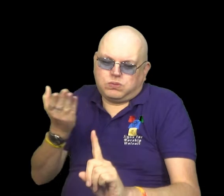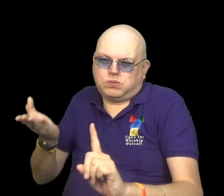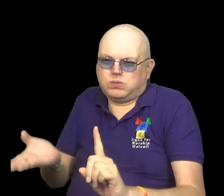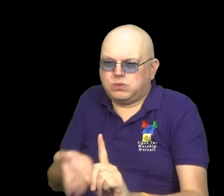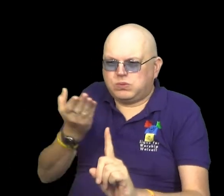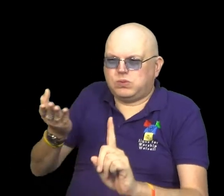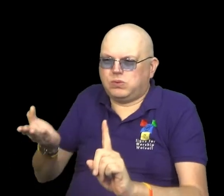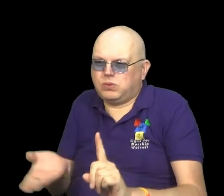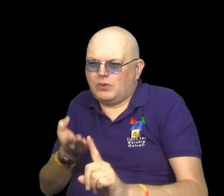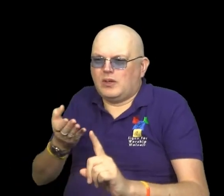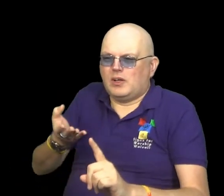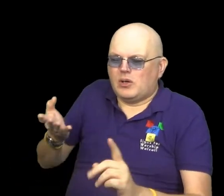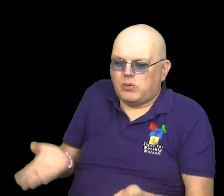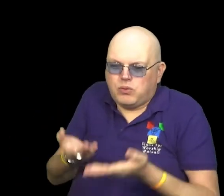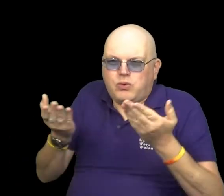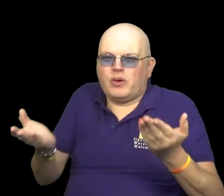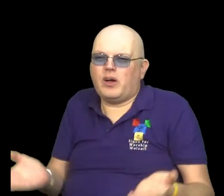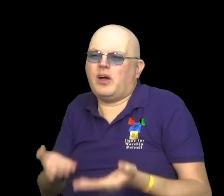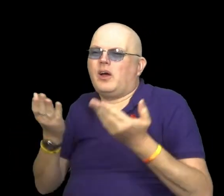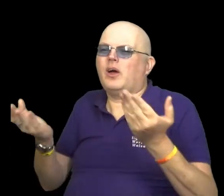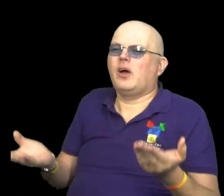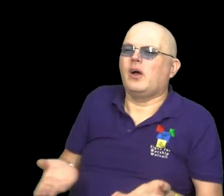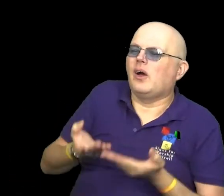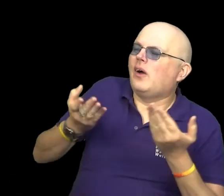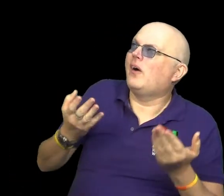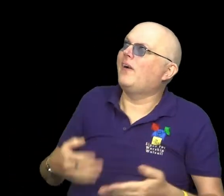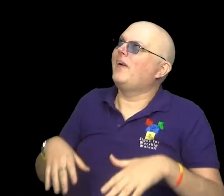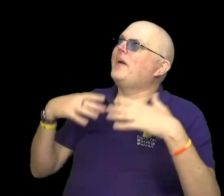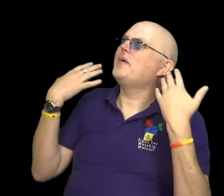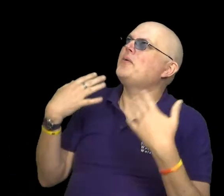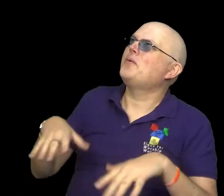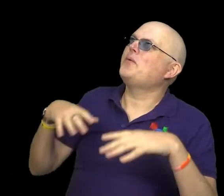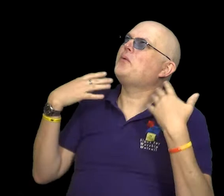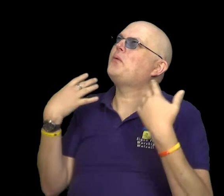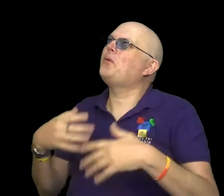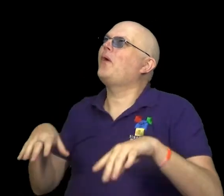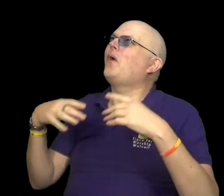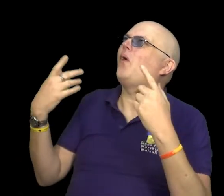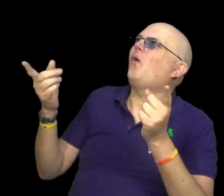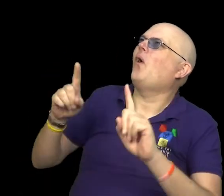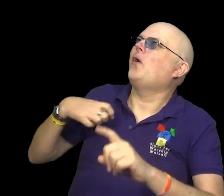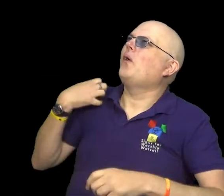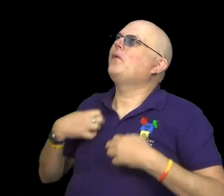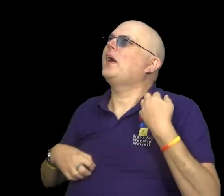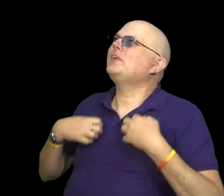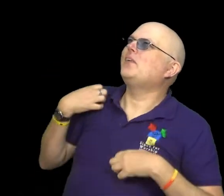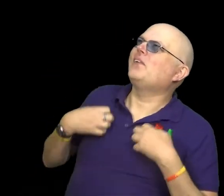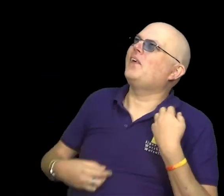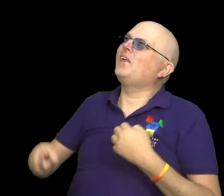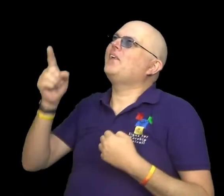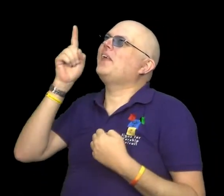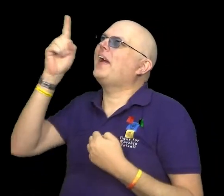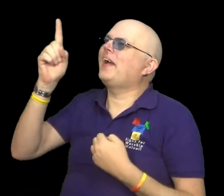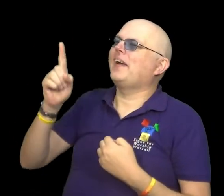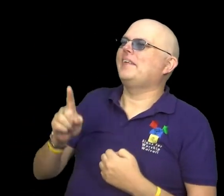Stir it up in our hearts, Lord. Stir it up in our hearts, Lord. Stir it up in our hearts,